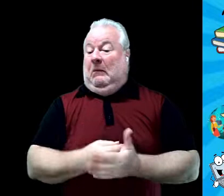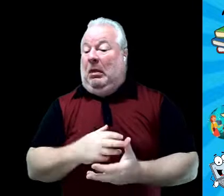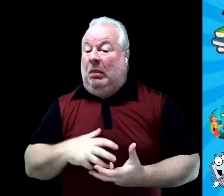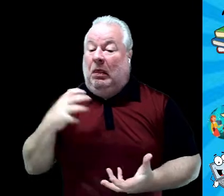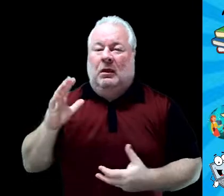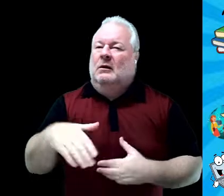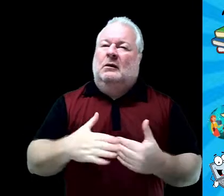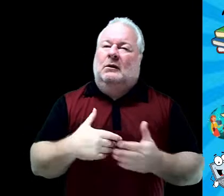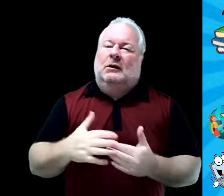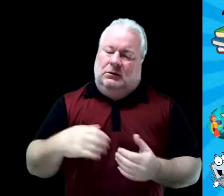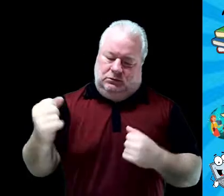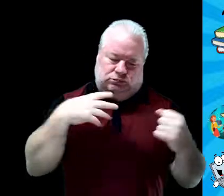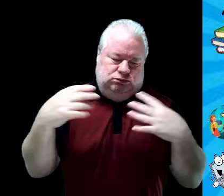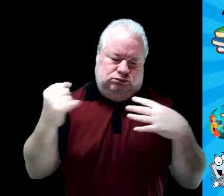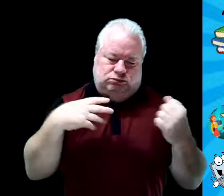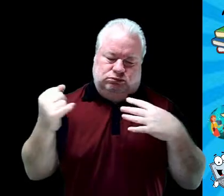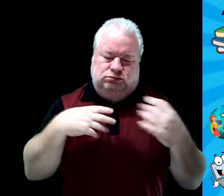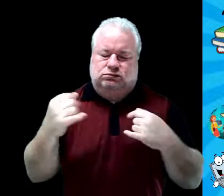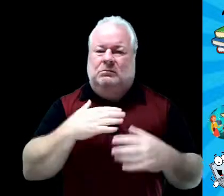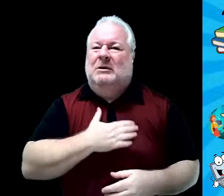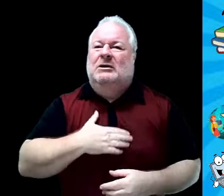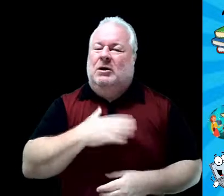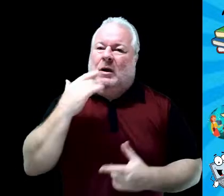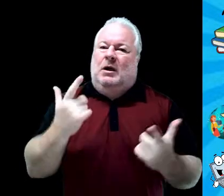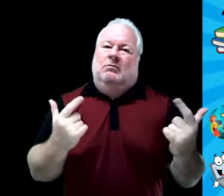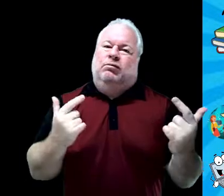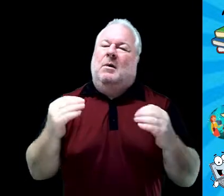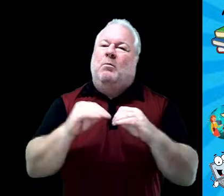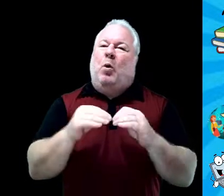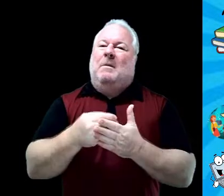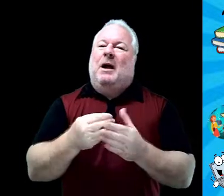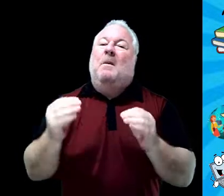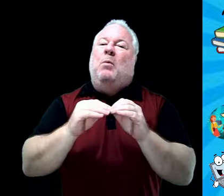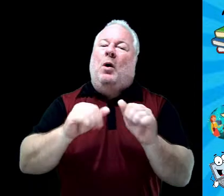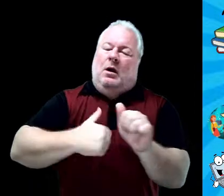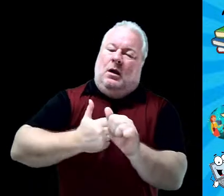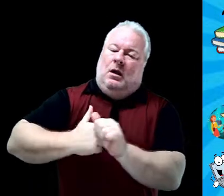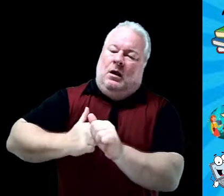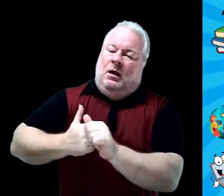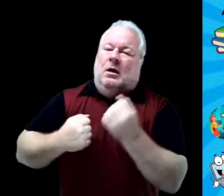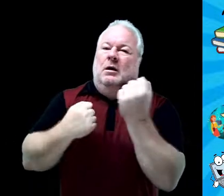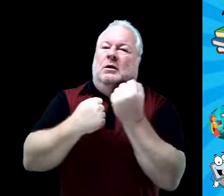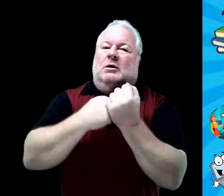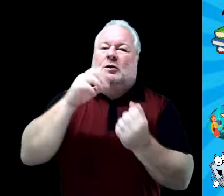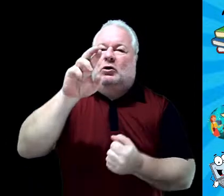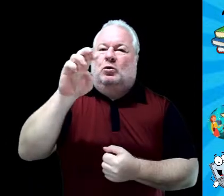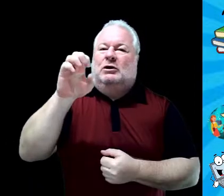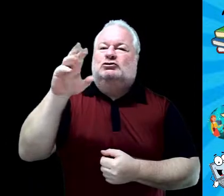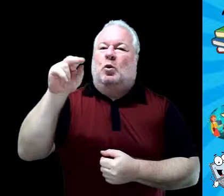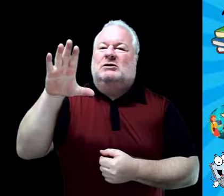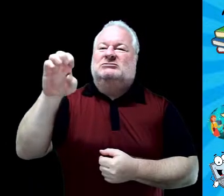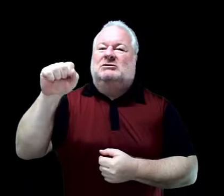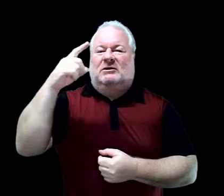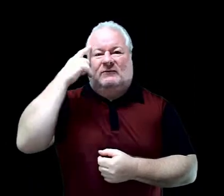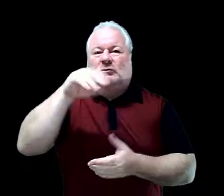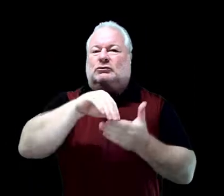today. Lunch applications for all brings money and resources for all our students.